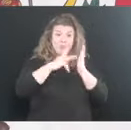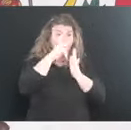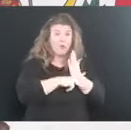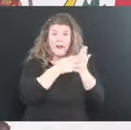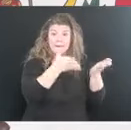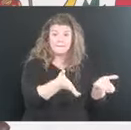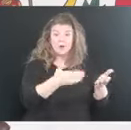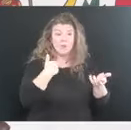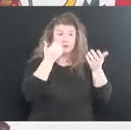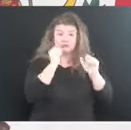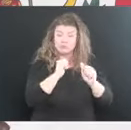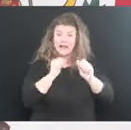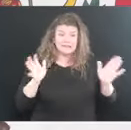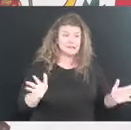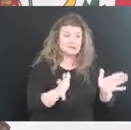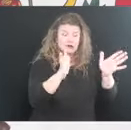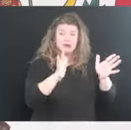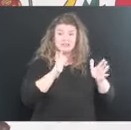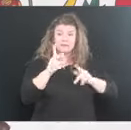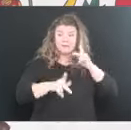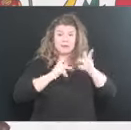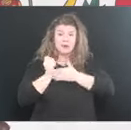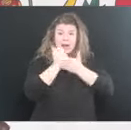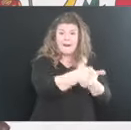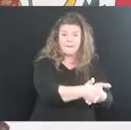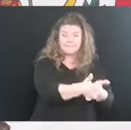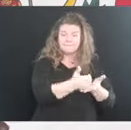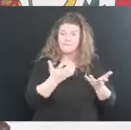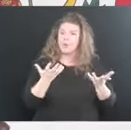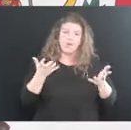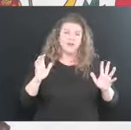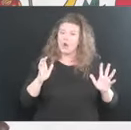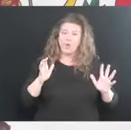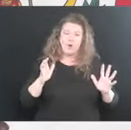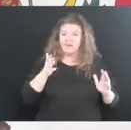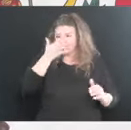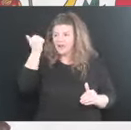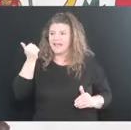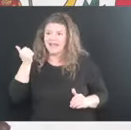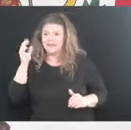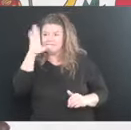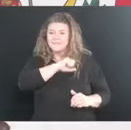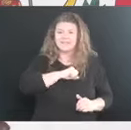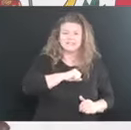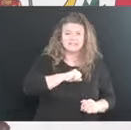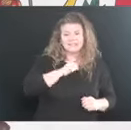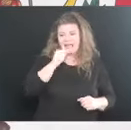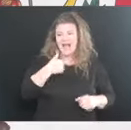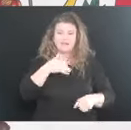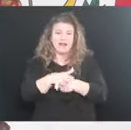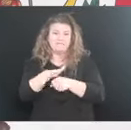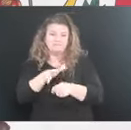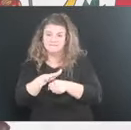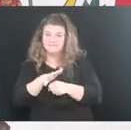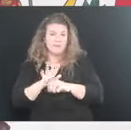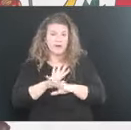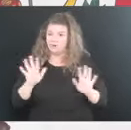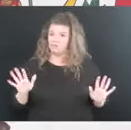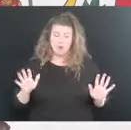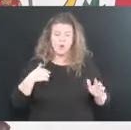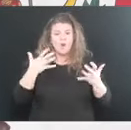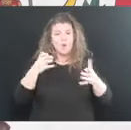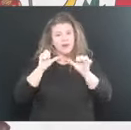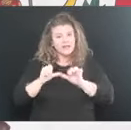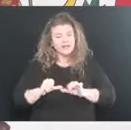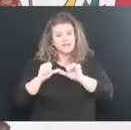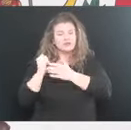help as many folks as we possibly can, but we don't want to drop our guard. We don't want to drop our guard in any way. We want to continue to try